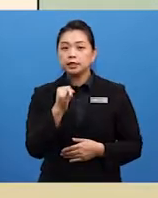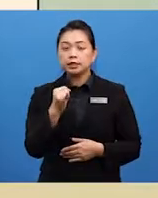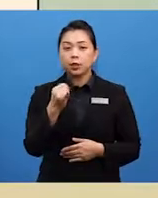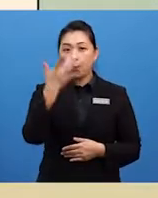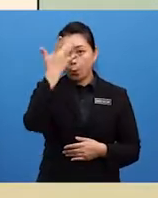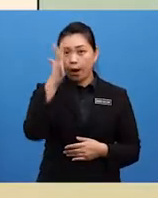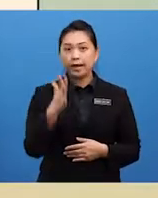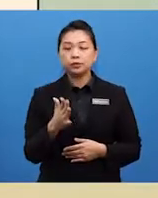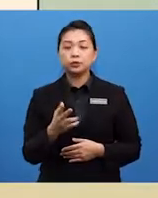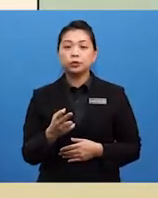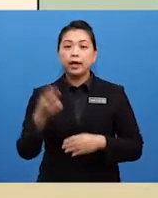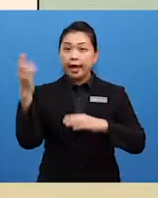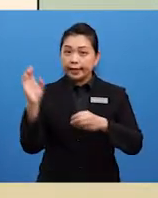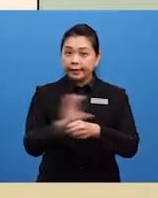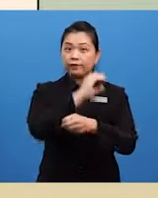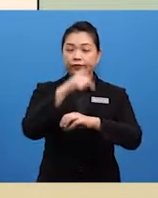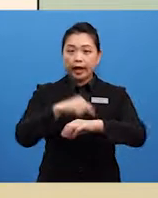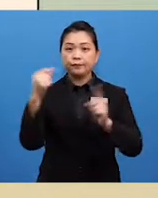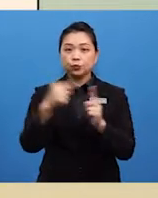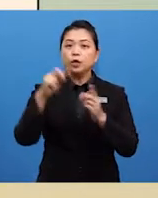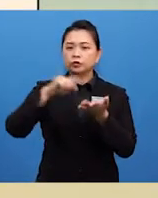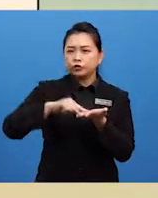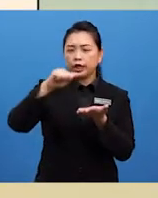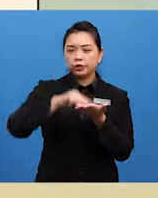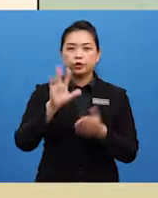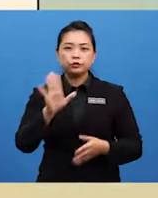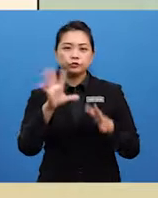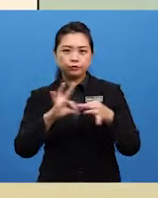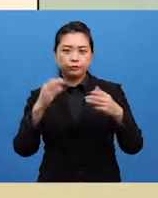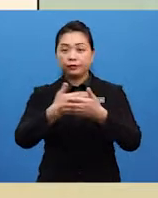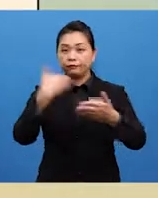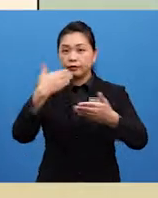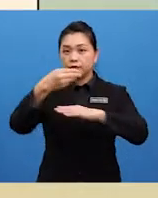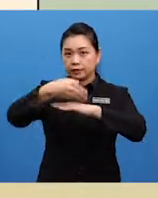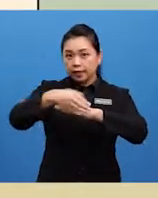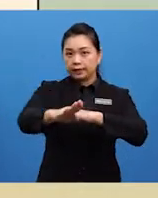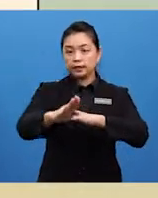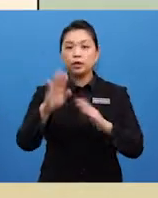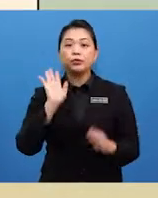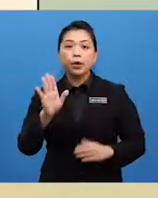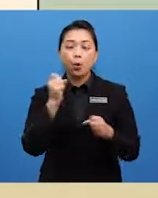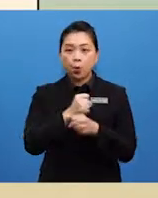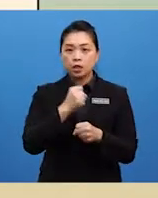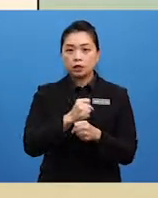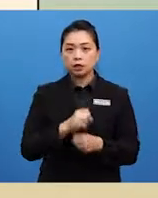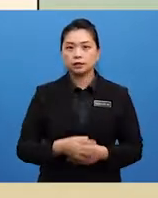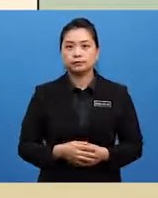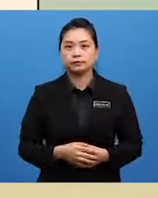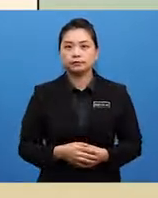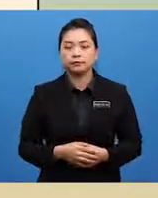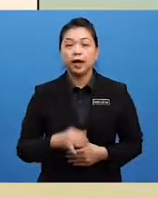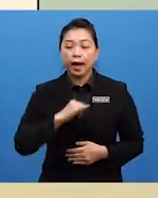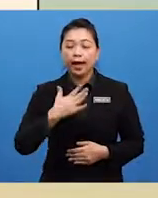It is wise to let you have enough time to check your story before you send in your work.